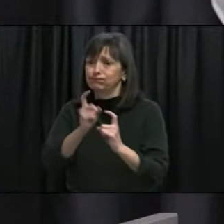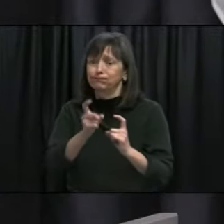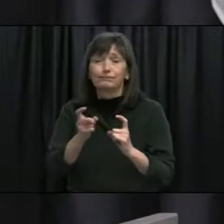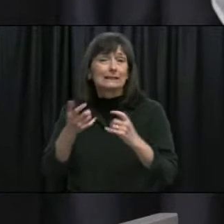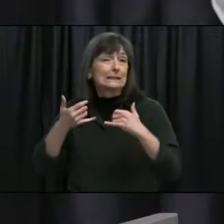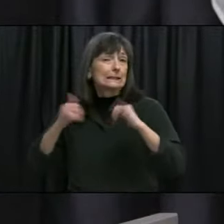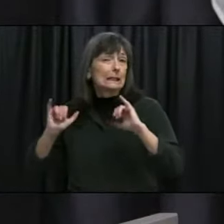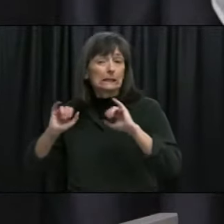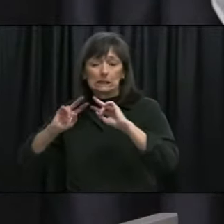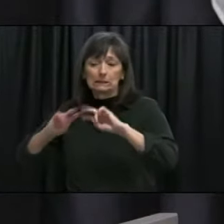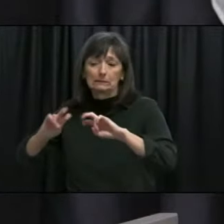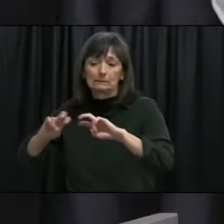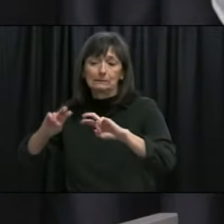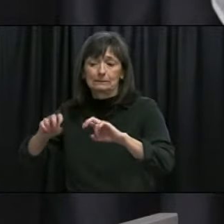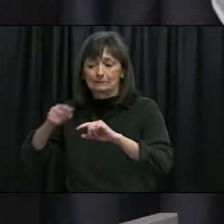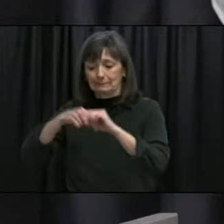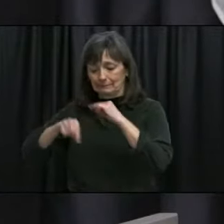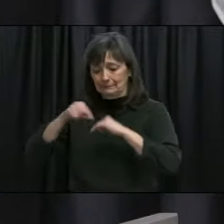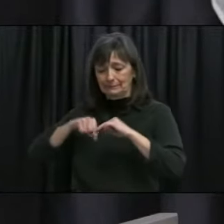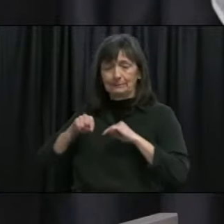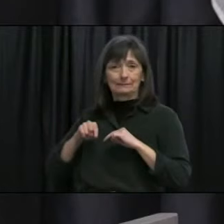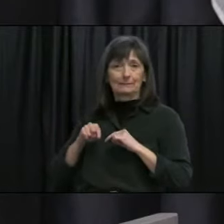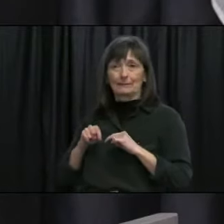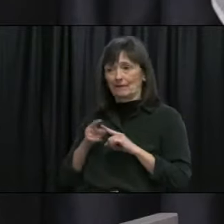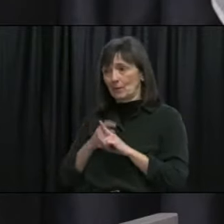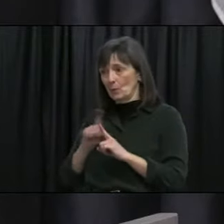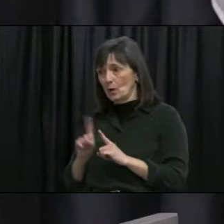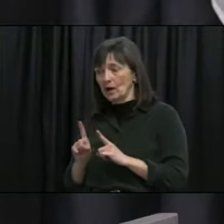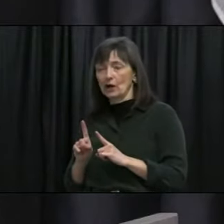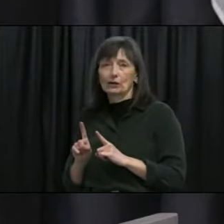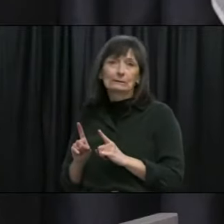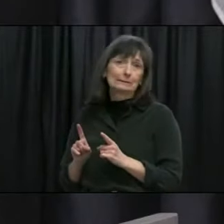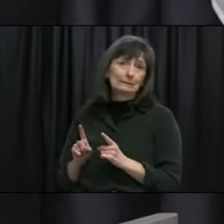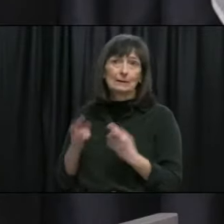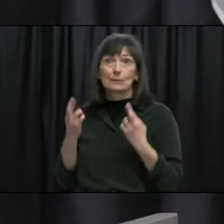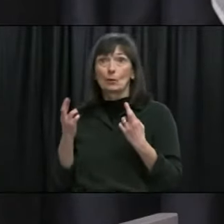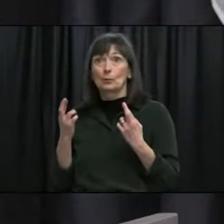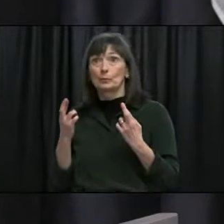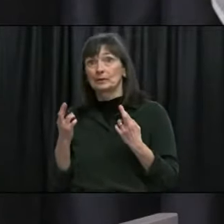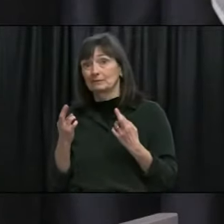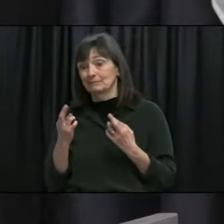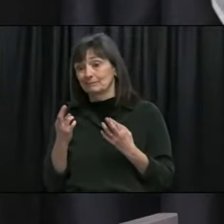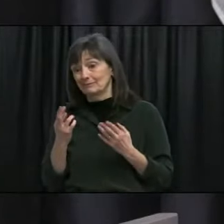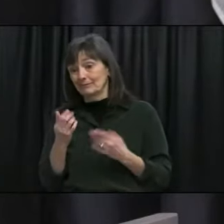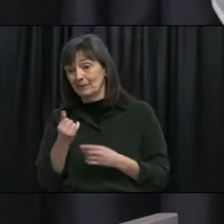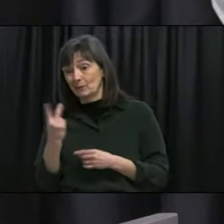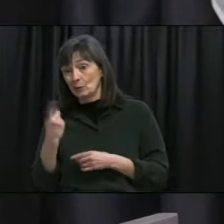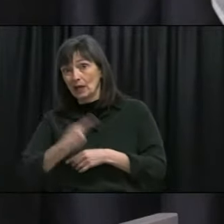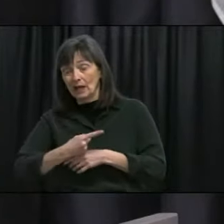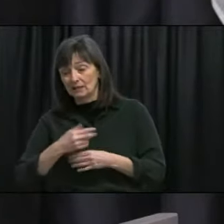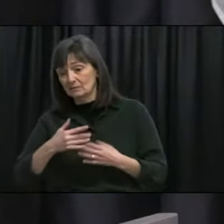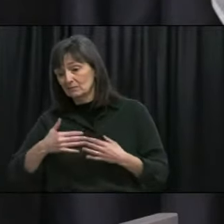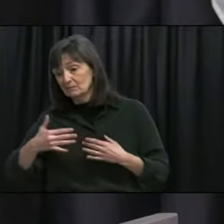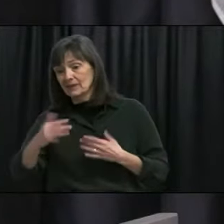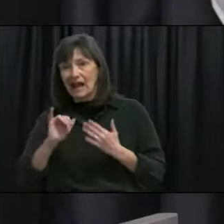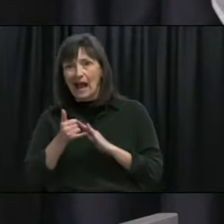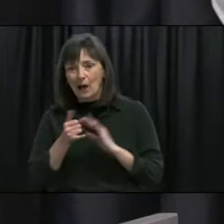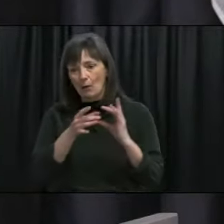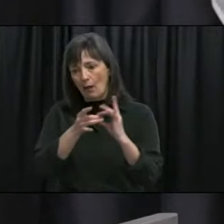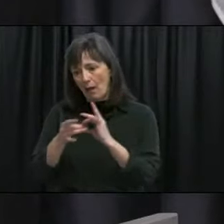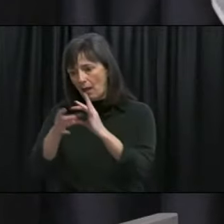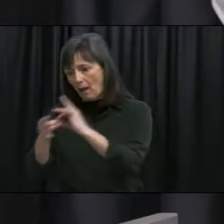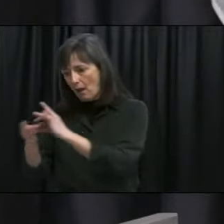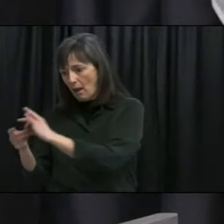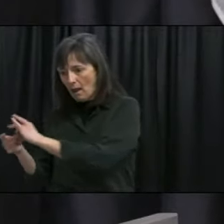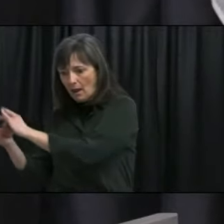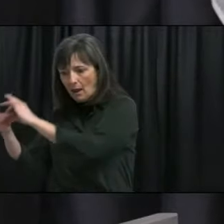still working through that and I'm hoping to have some more information in the coming days about all those connections but